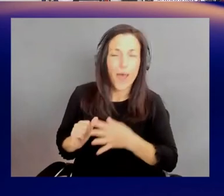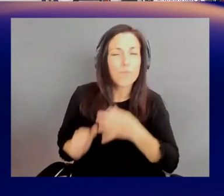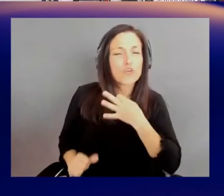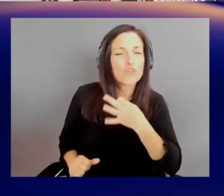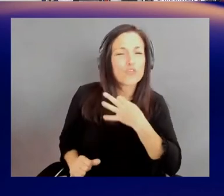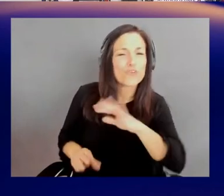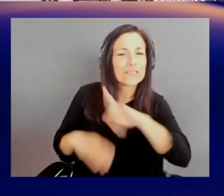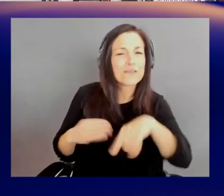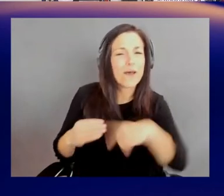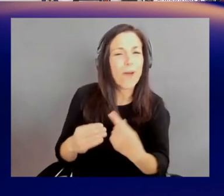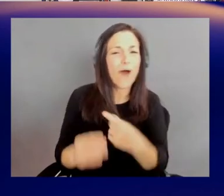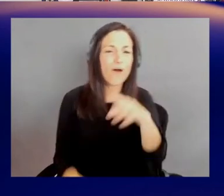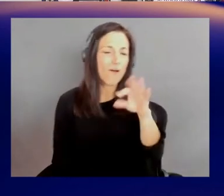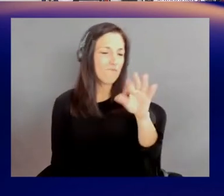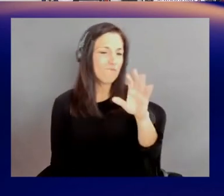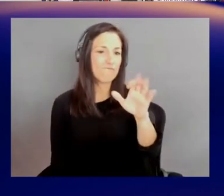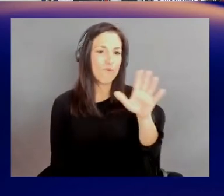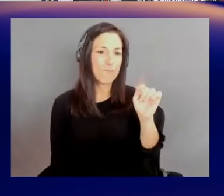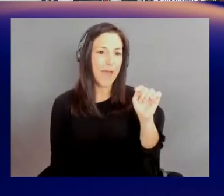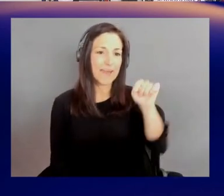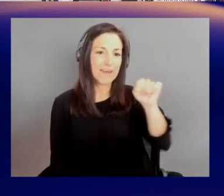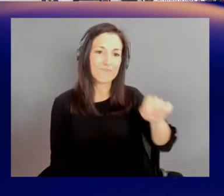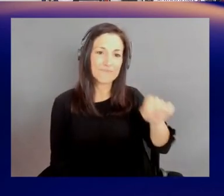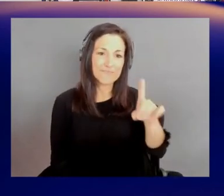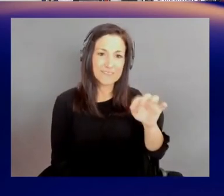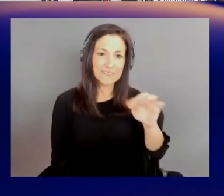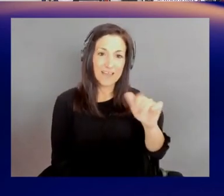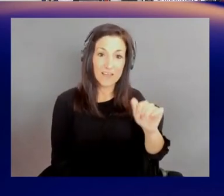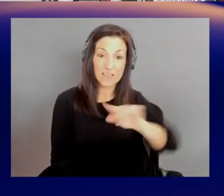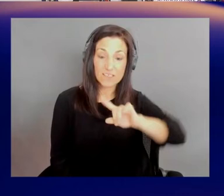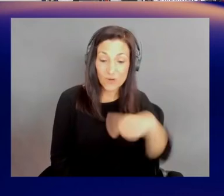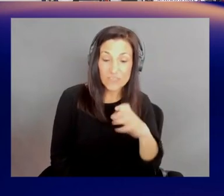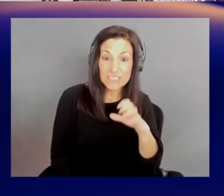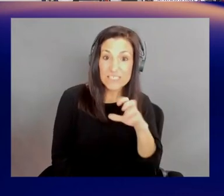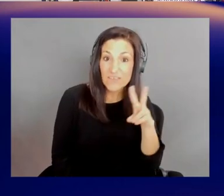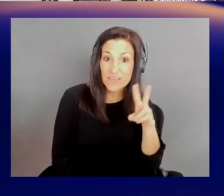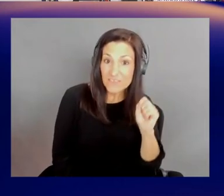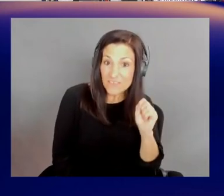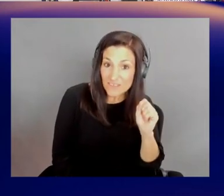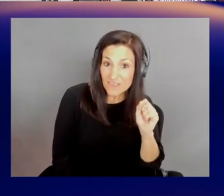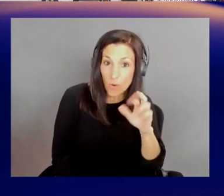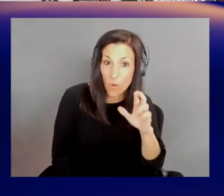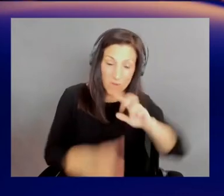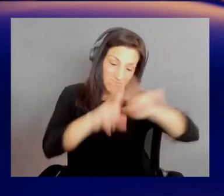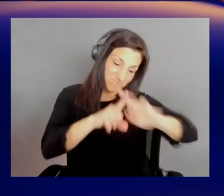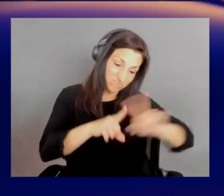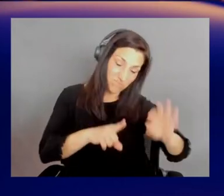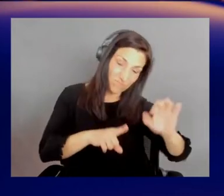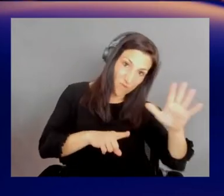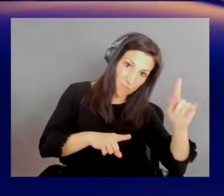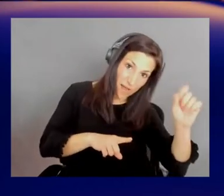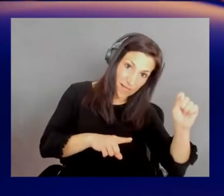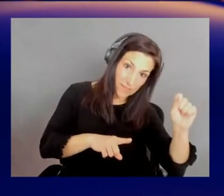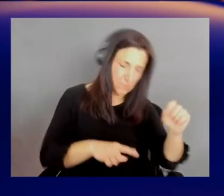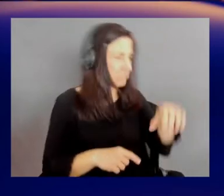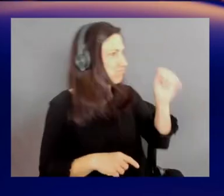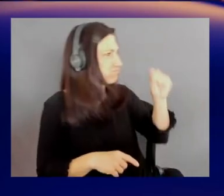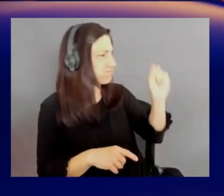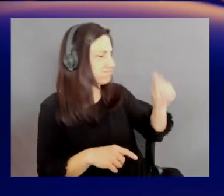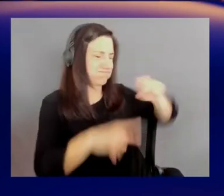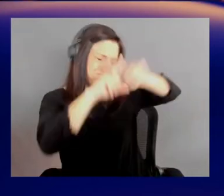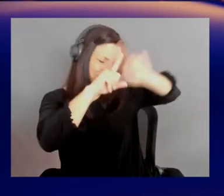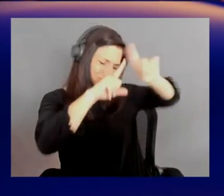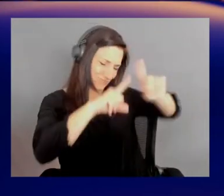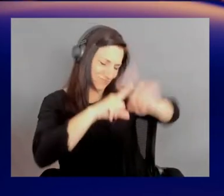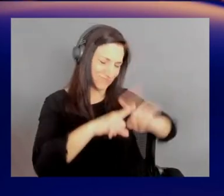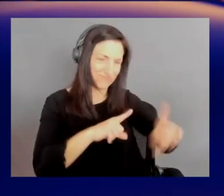format of this data is. Is it just CSV? Is it multiple different formats? It's so many different formats. Okay. Actually, I would recommend,